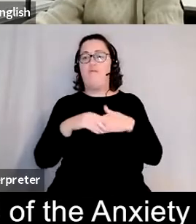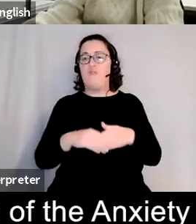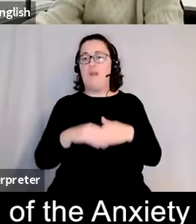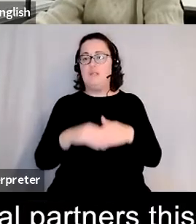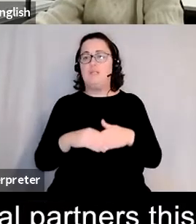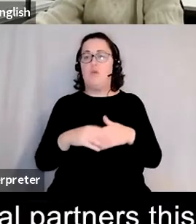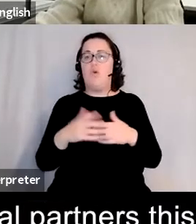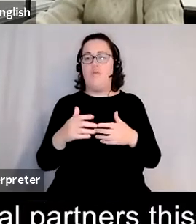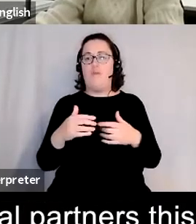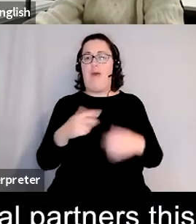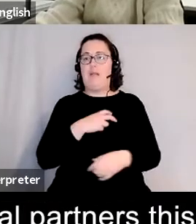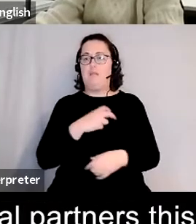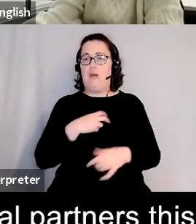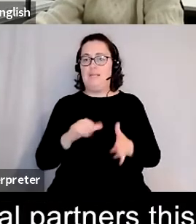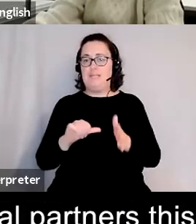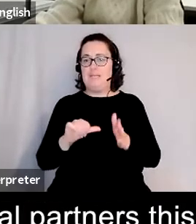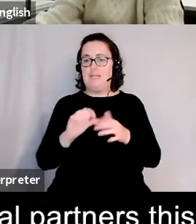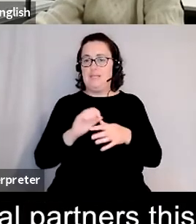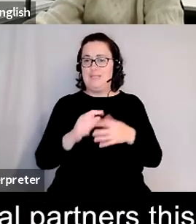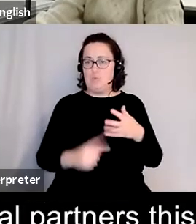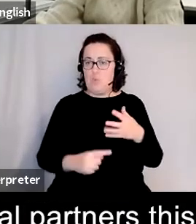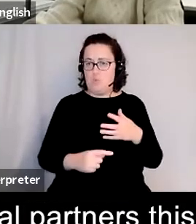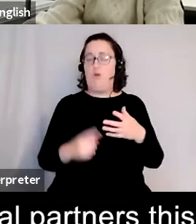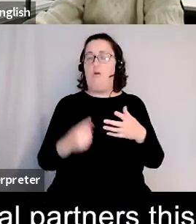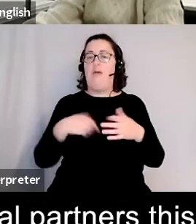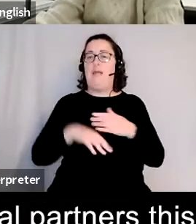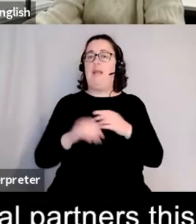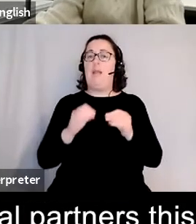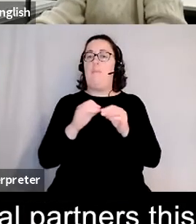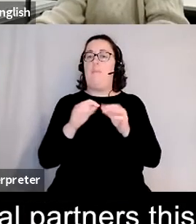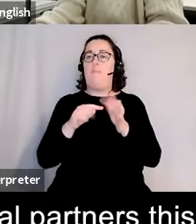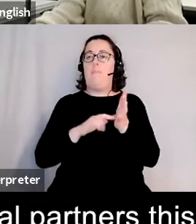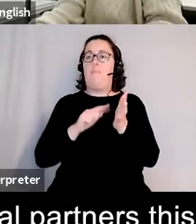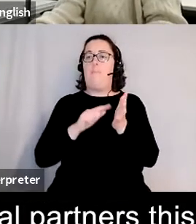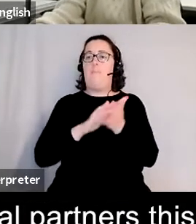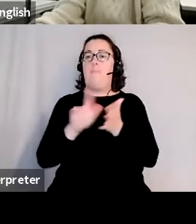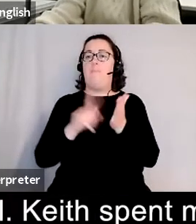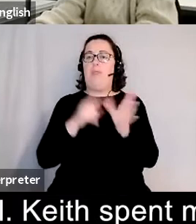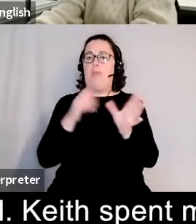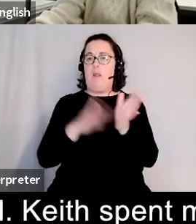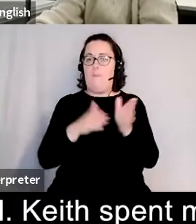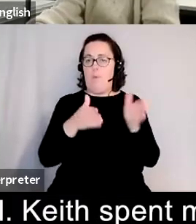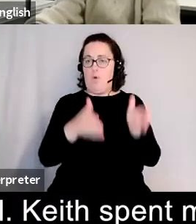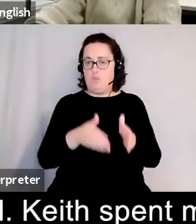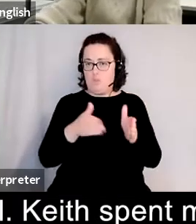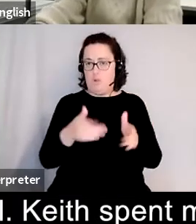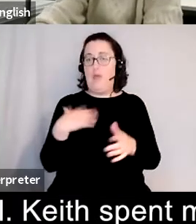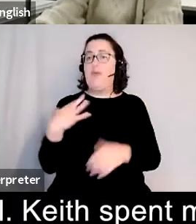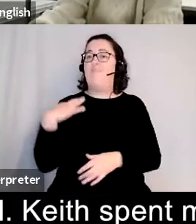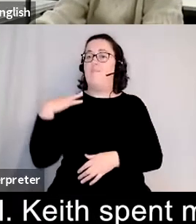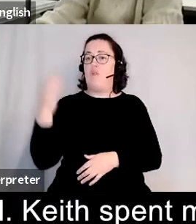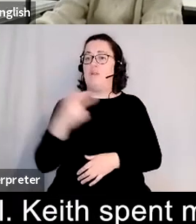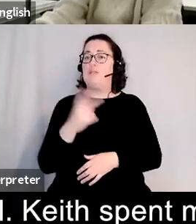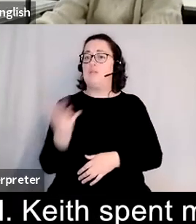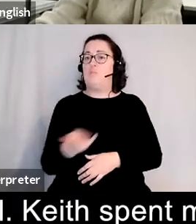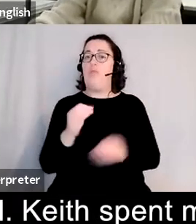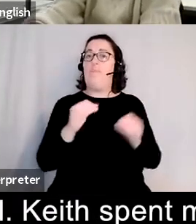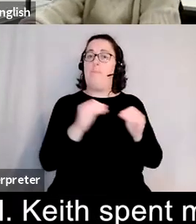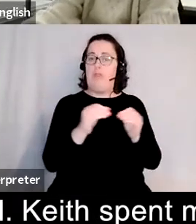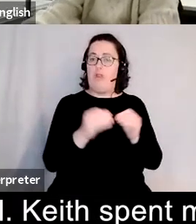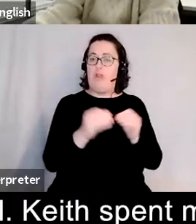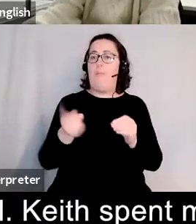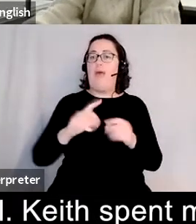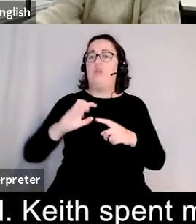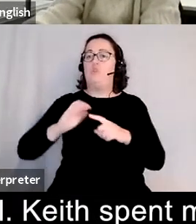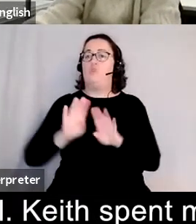one of our festival partners this year and he volunteers at bethlem as well as stonewall keith spent many years